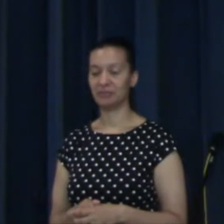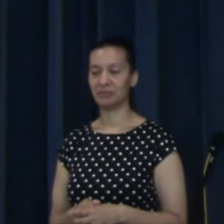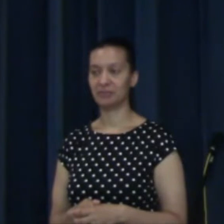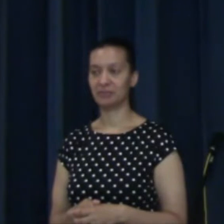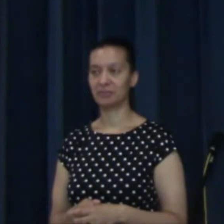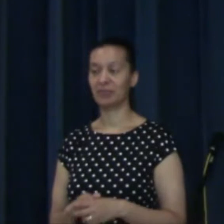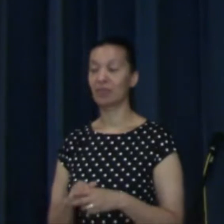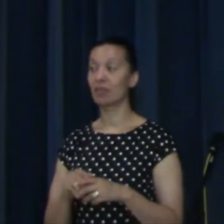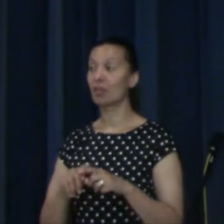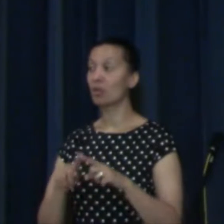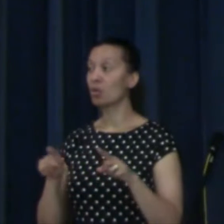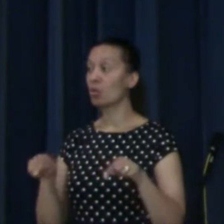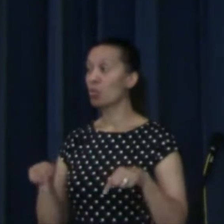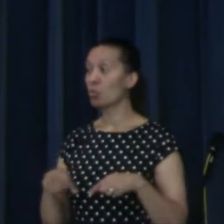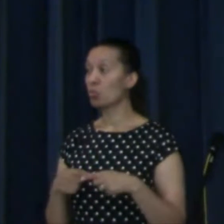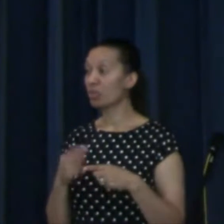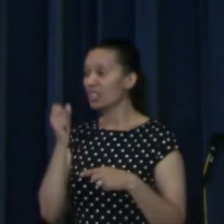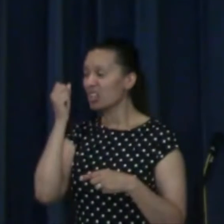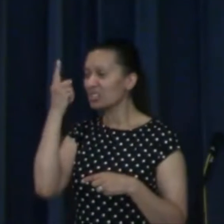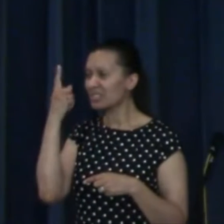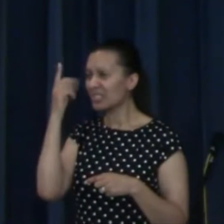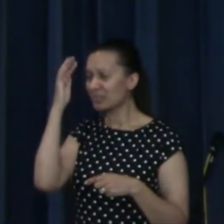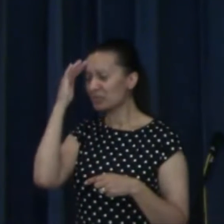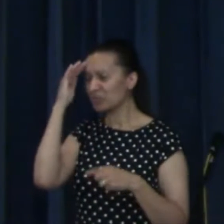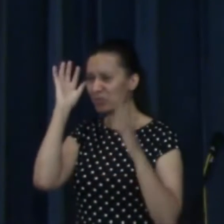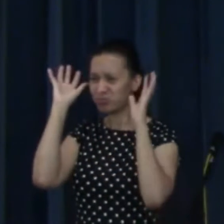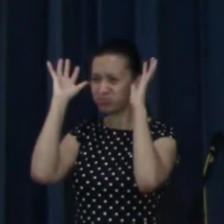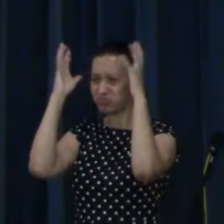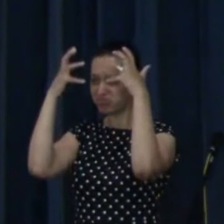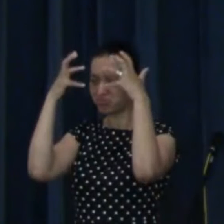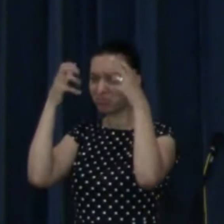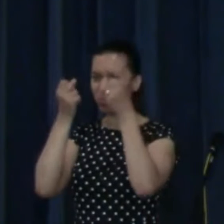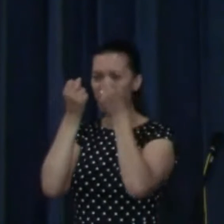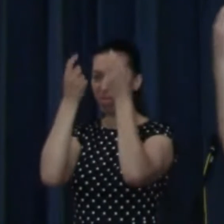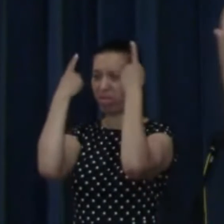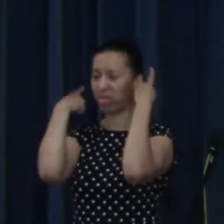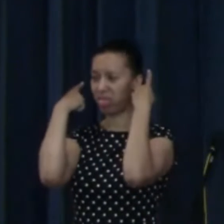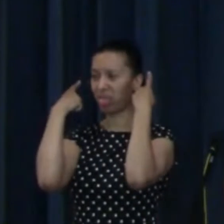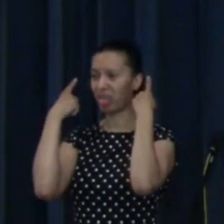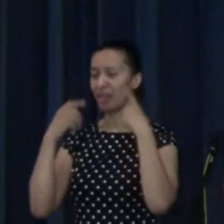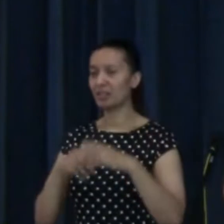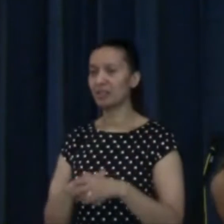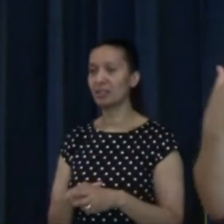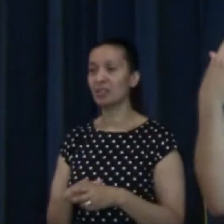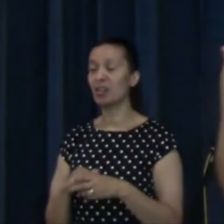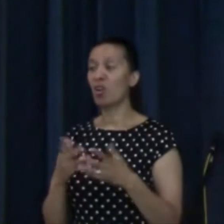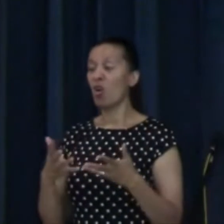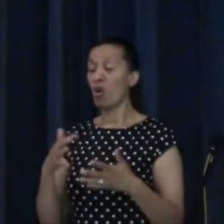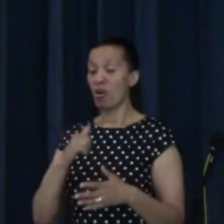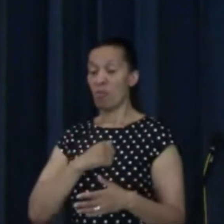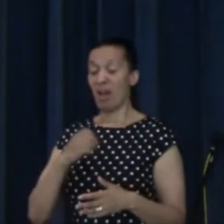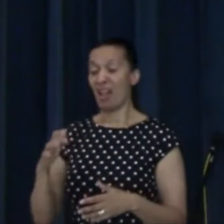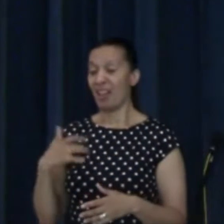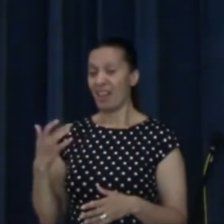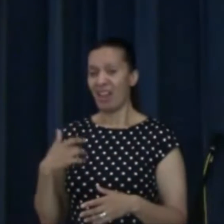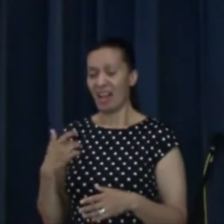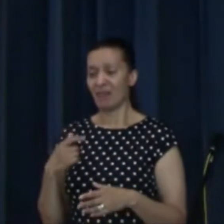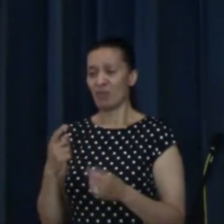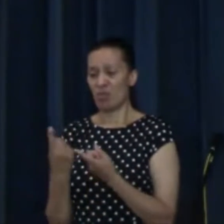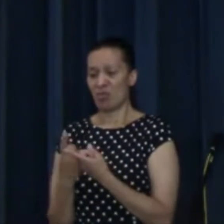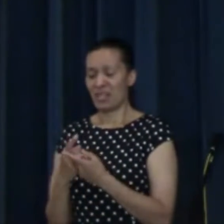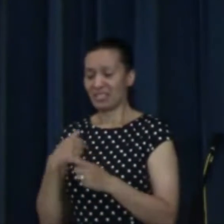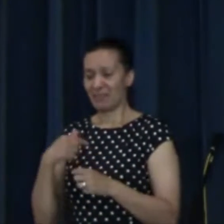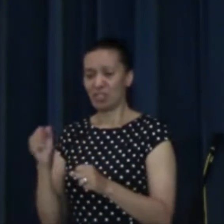And we can't get our heads around what that means. And you may be sitting there thinking, you don't know what I've done. I know it's so bad. How can